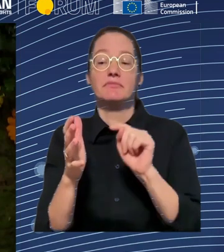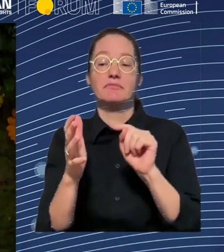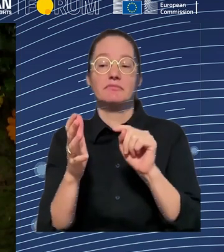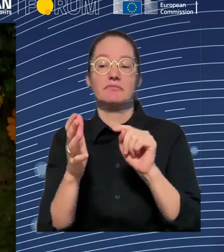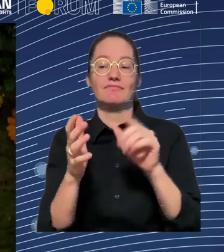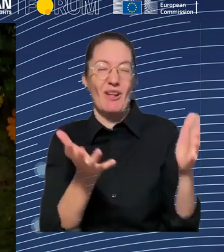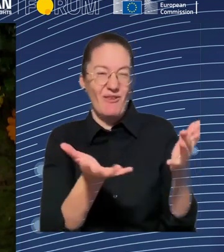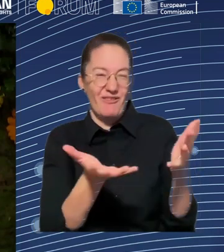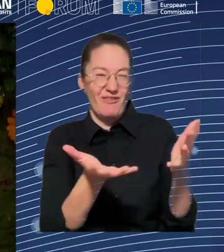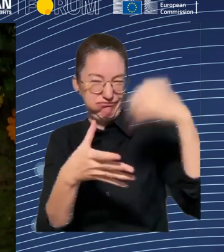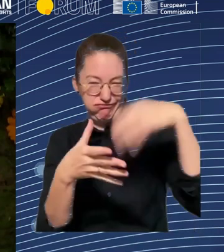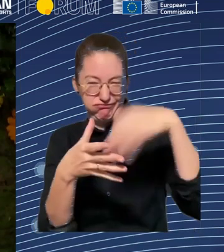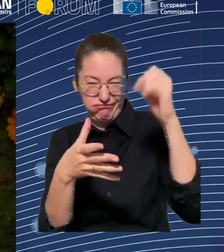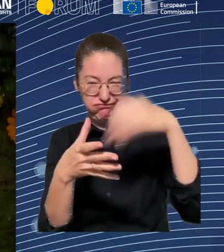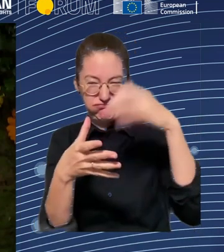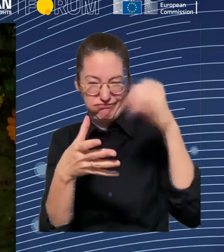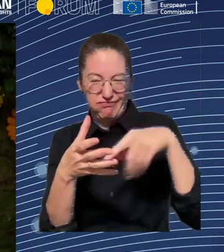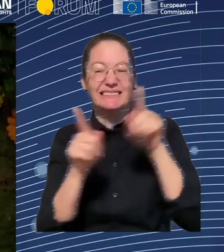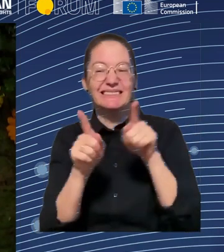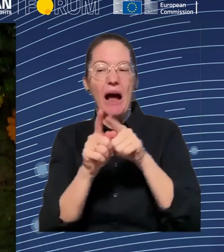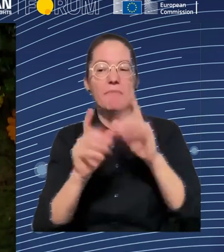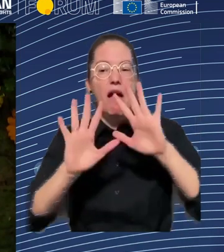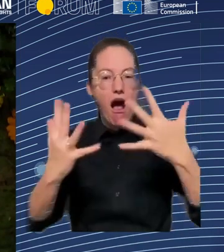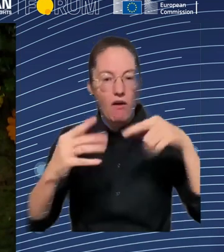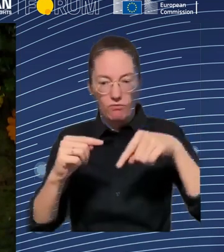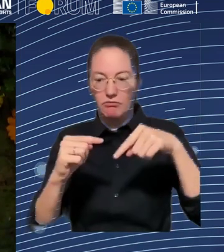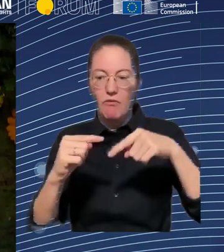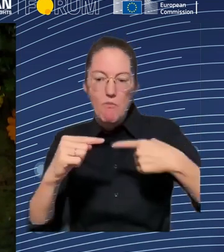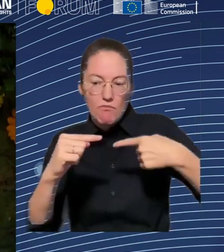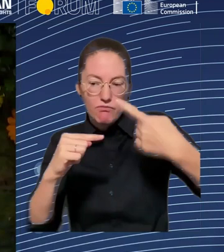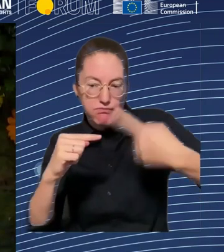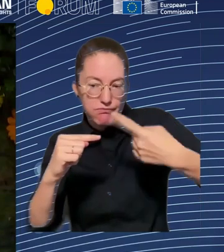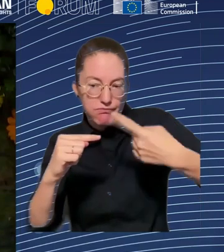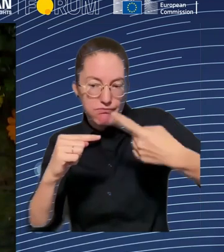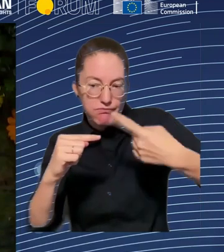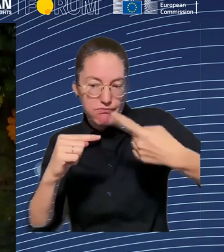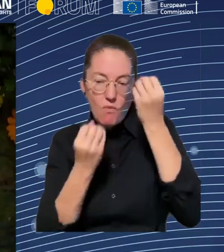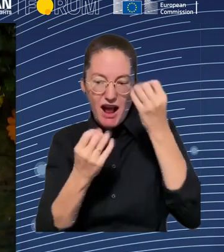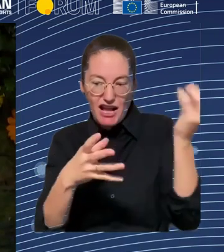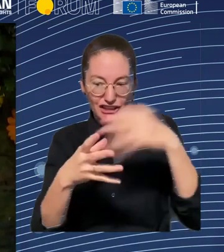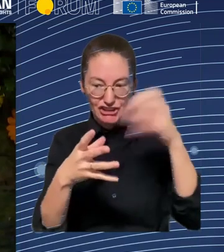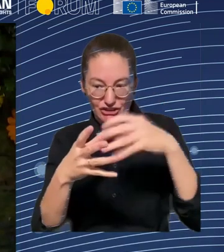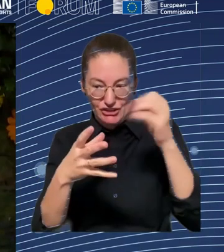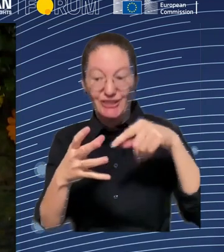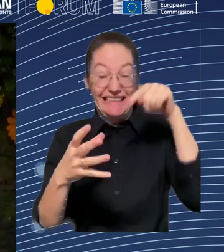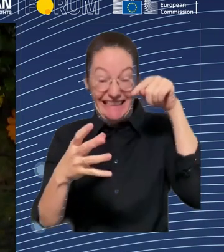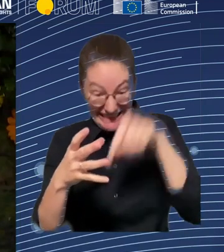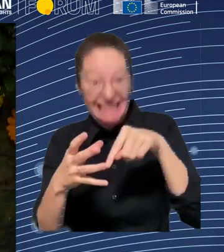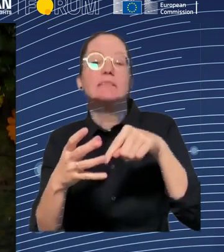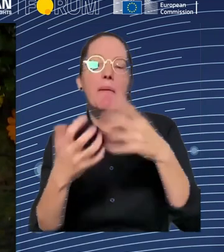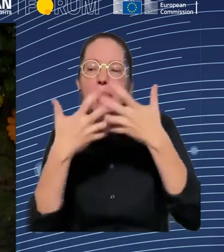those patterns. So, it's again quite distinct. And finally, I think when things go wrong, and we still need to think about the human counterfactual,